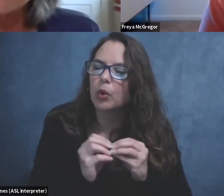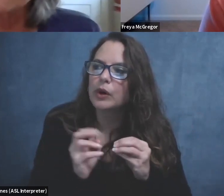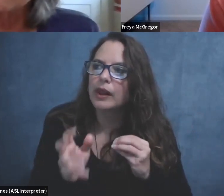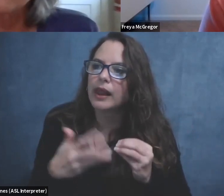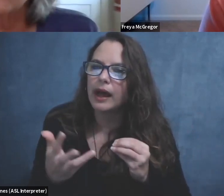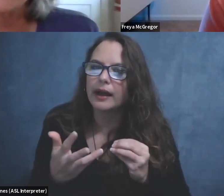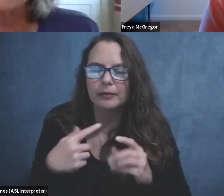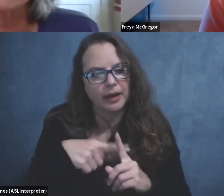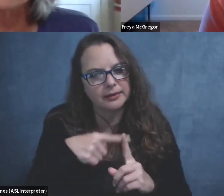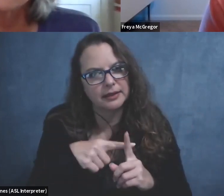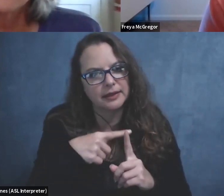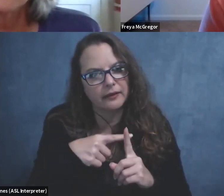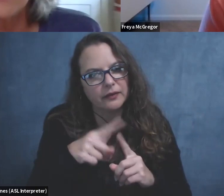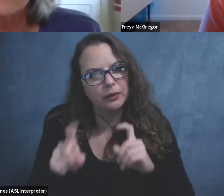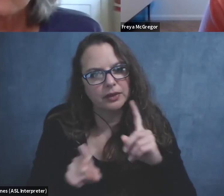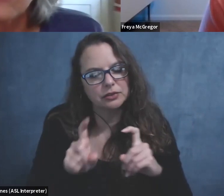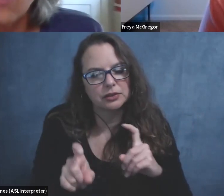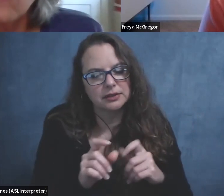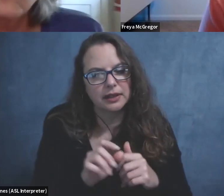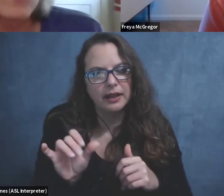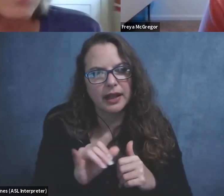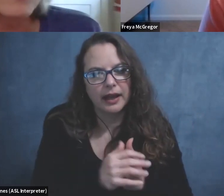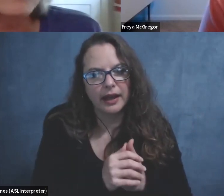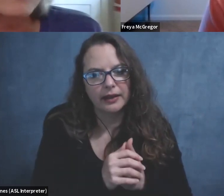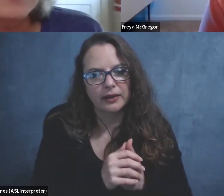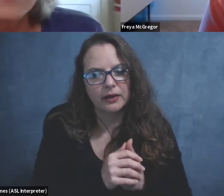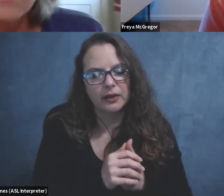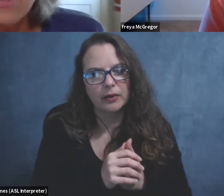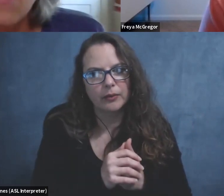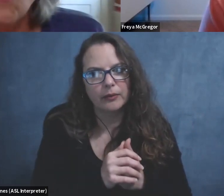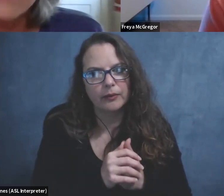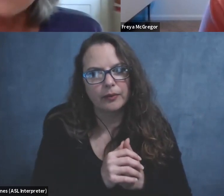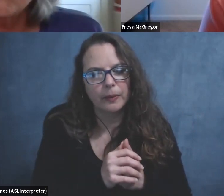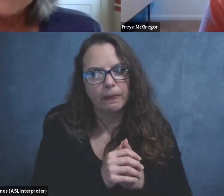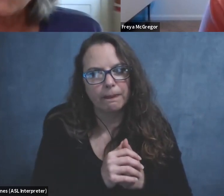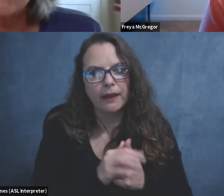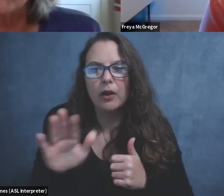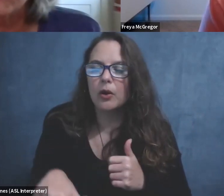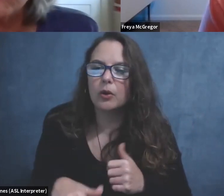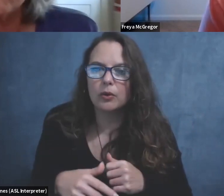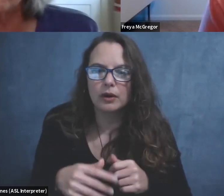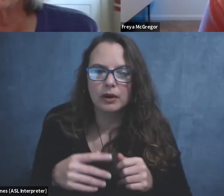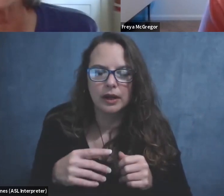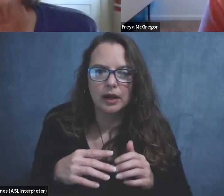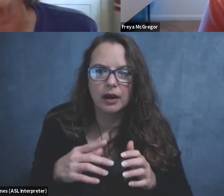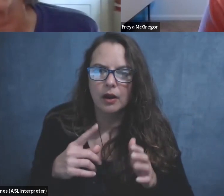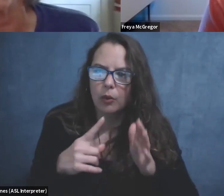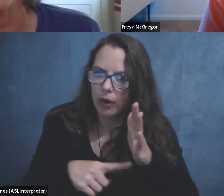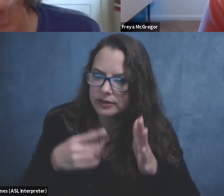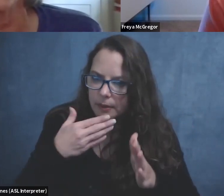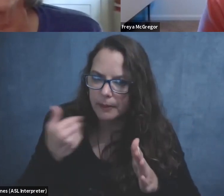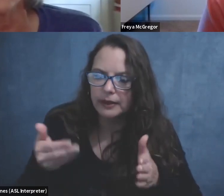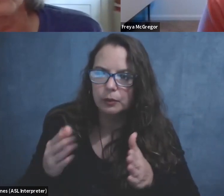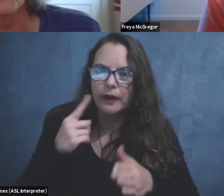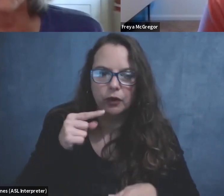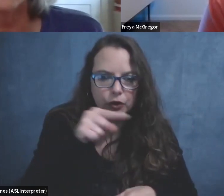like positive questions like, Ooh, uh, what is the best way for you to see a bird